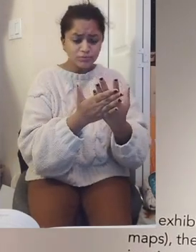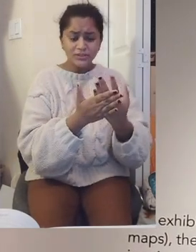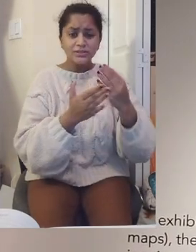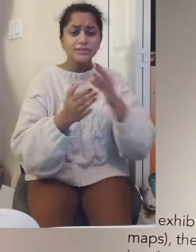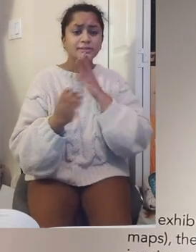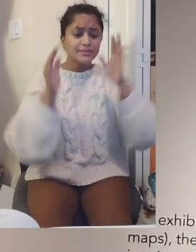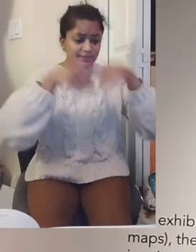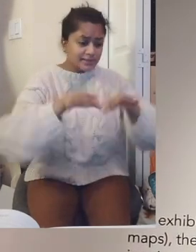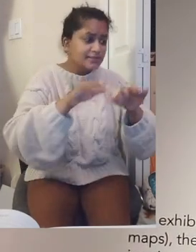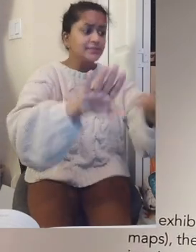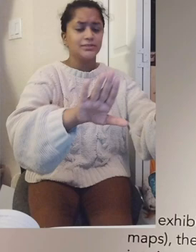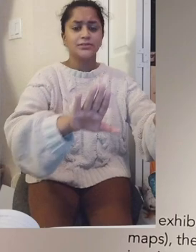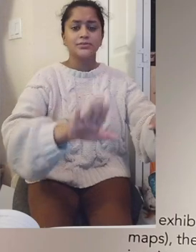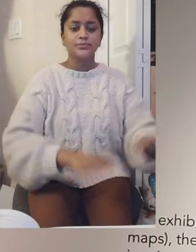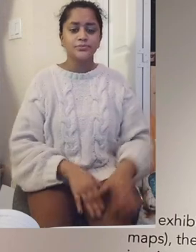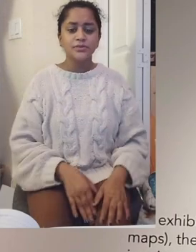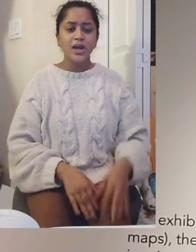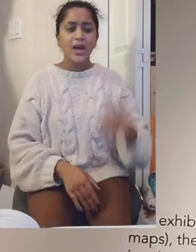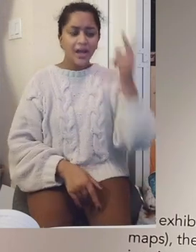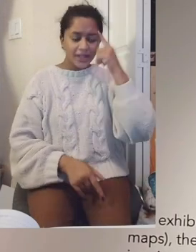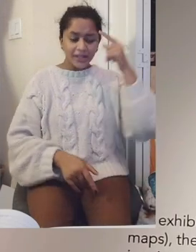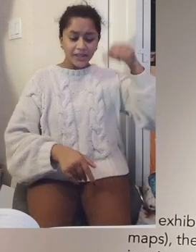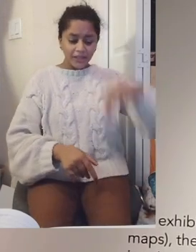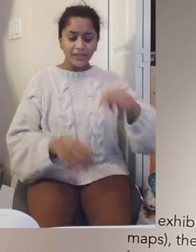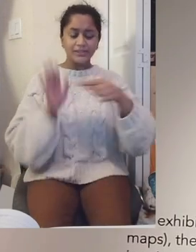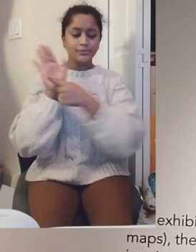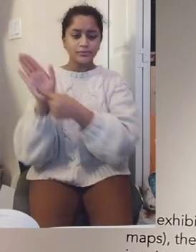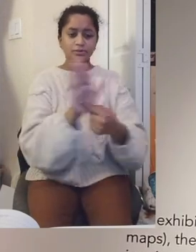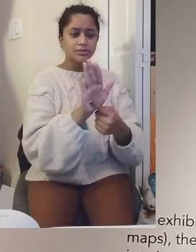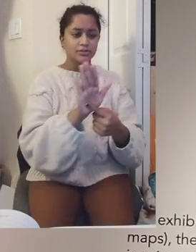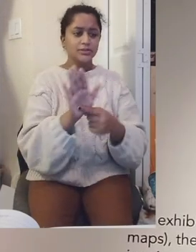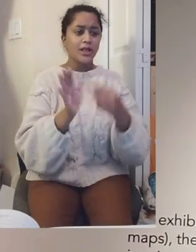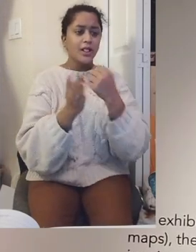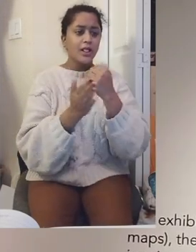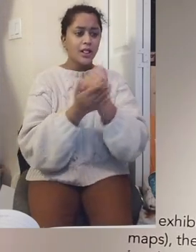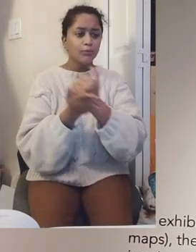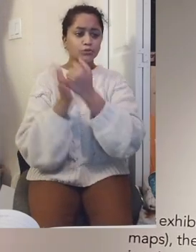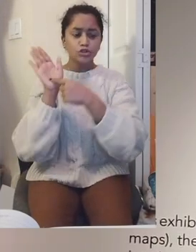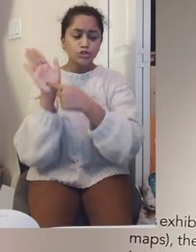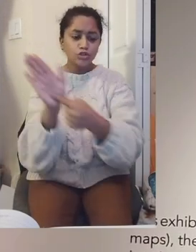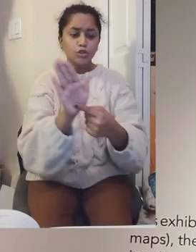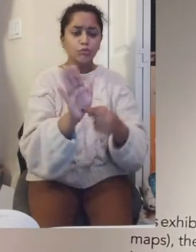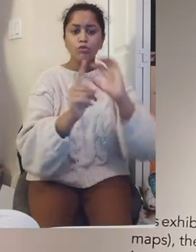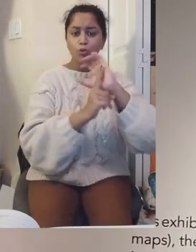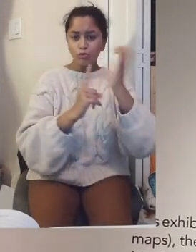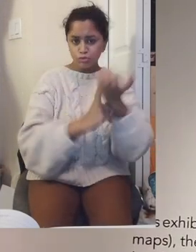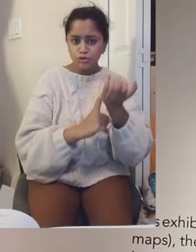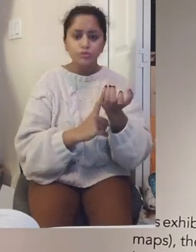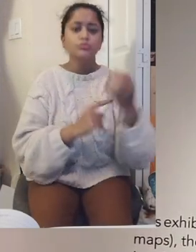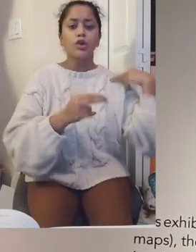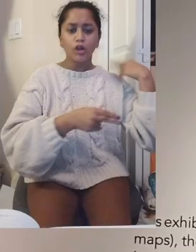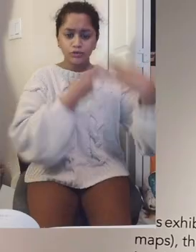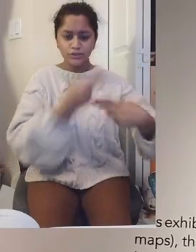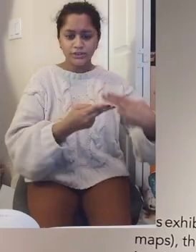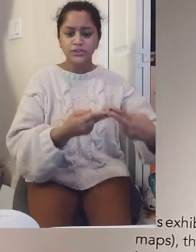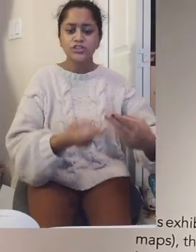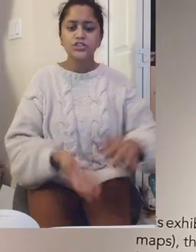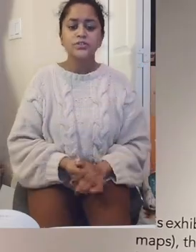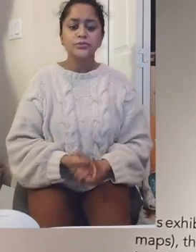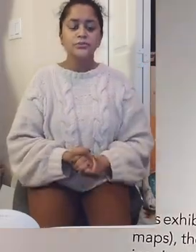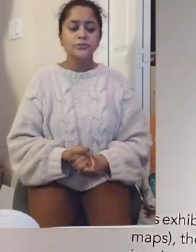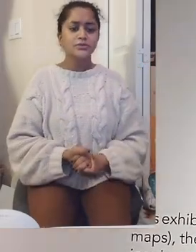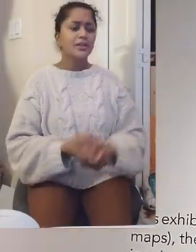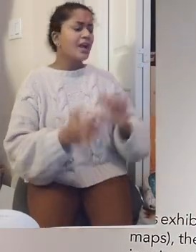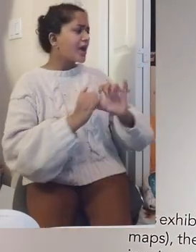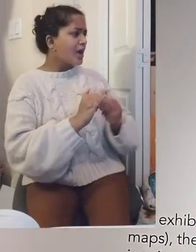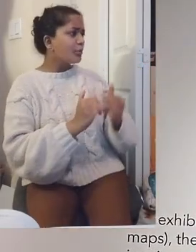this disease and these maps. It's how they're familiar with, so it's very important to see their culture, to see their heritage.